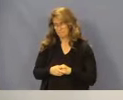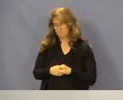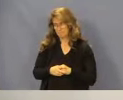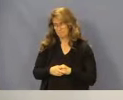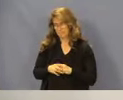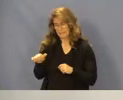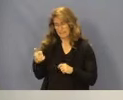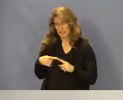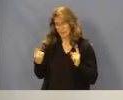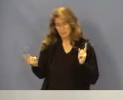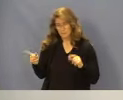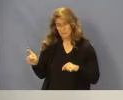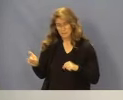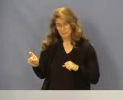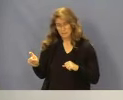Opposed?